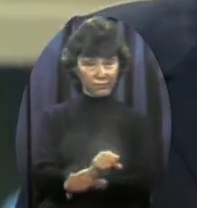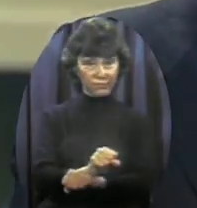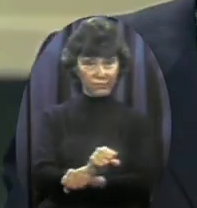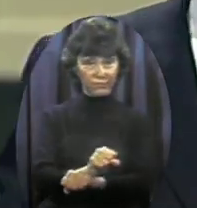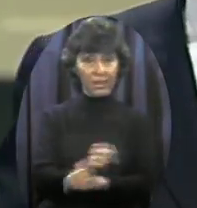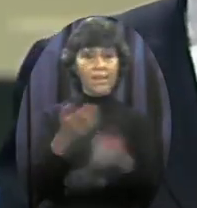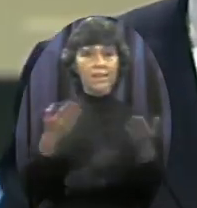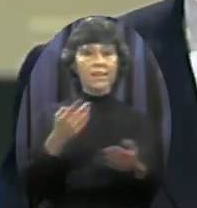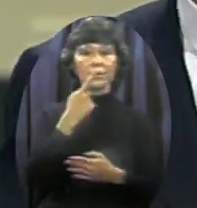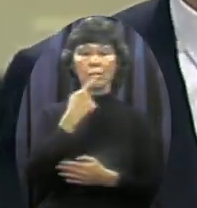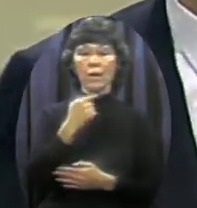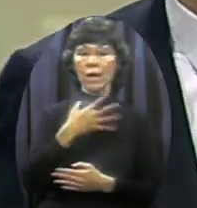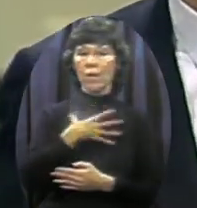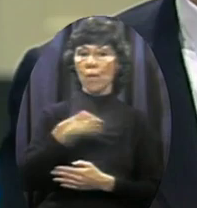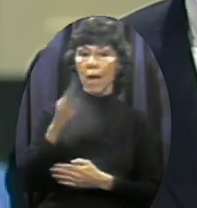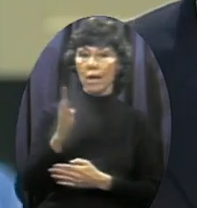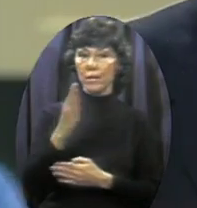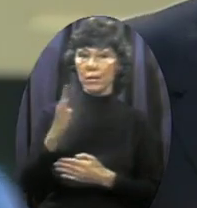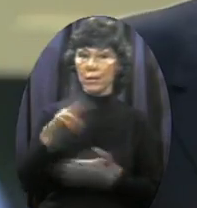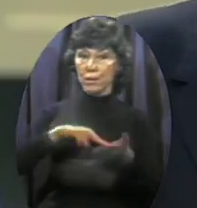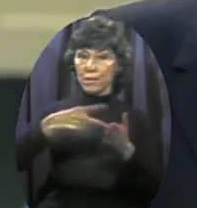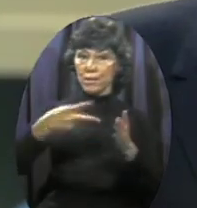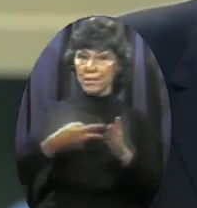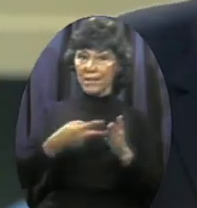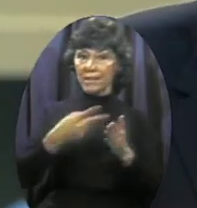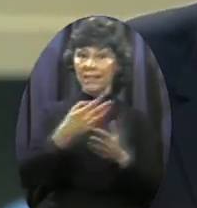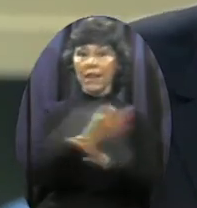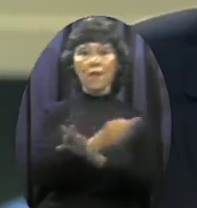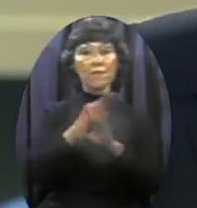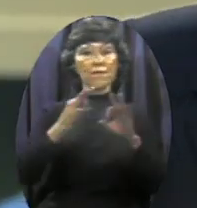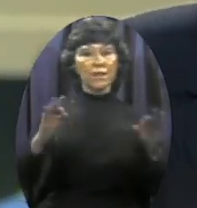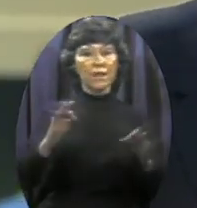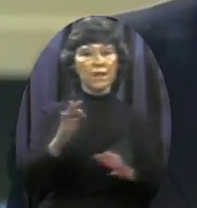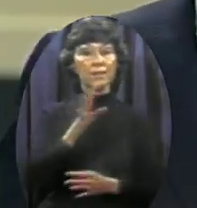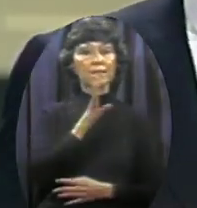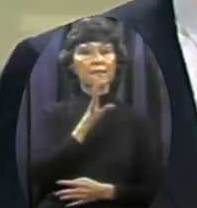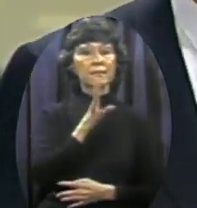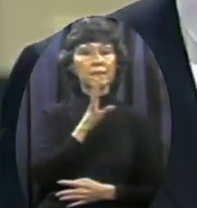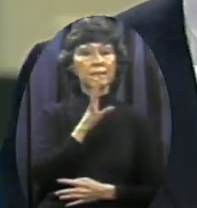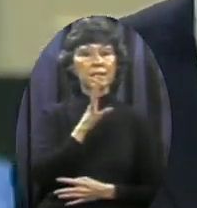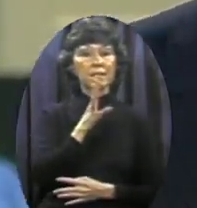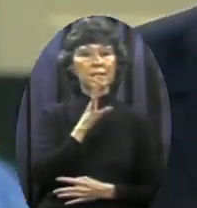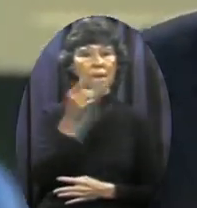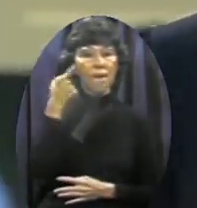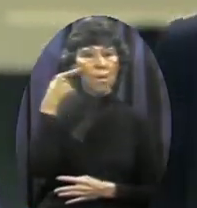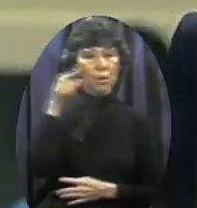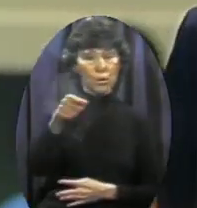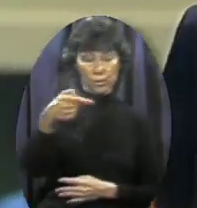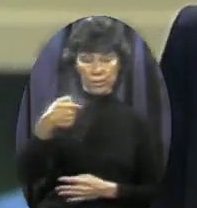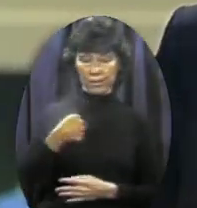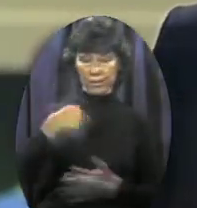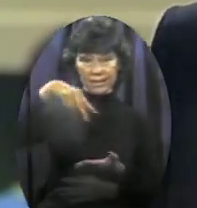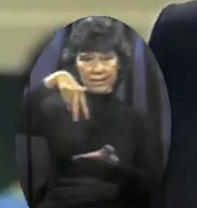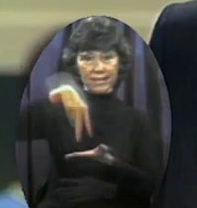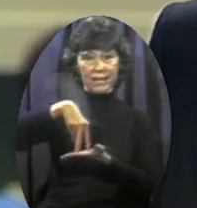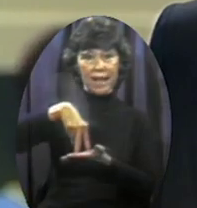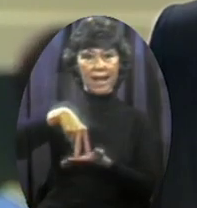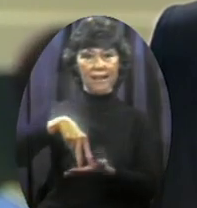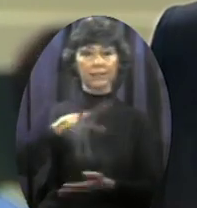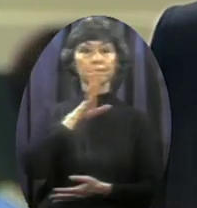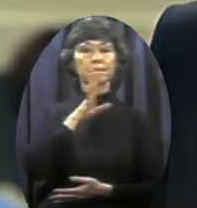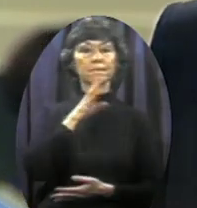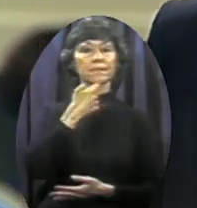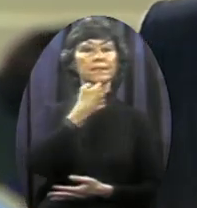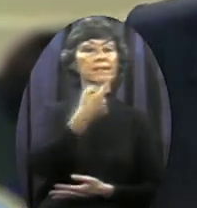for freedom of speech My freedom, your freedom to stand up And say what I believe What you believe Where I please And where you